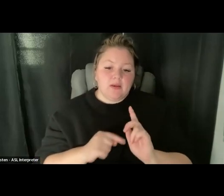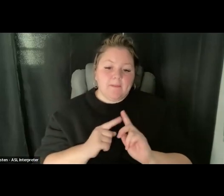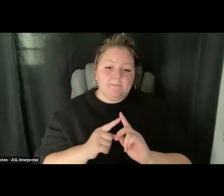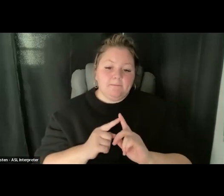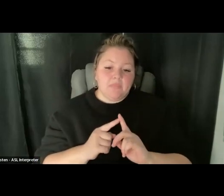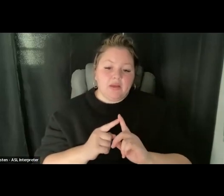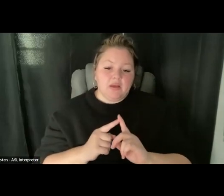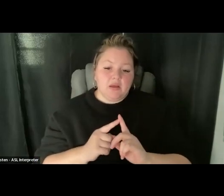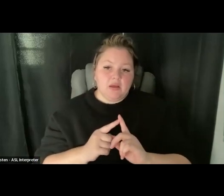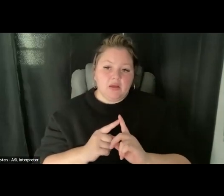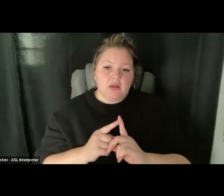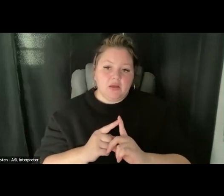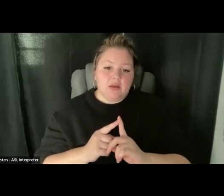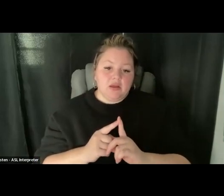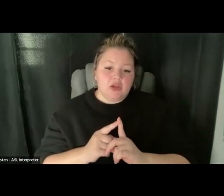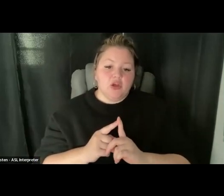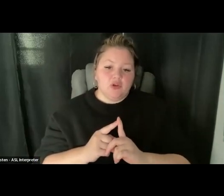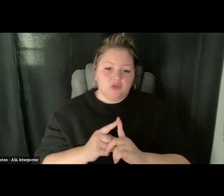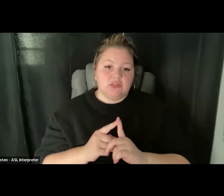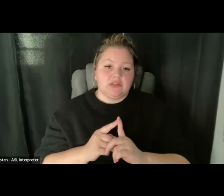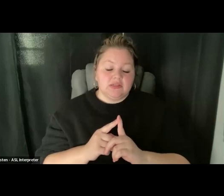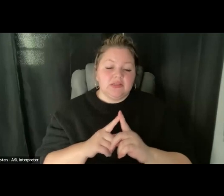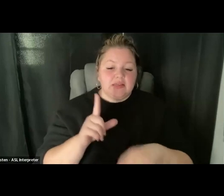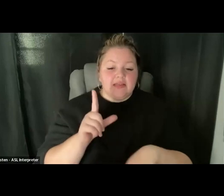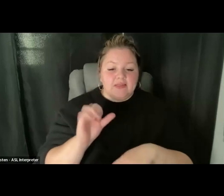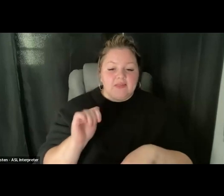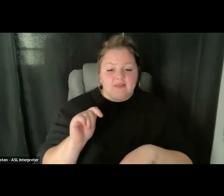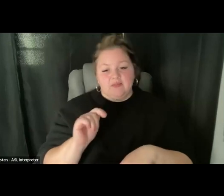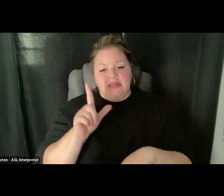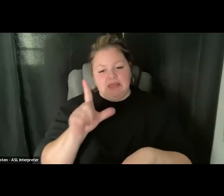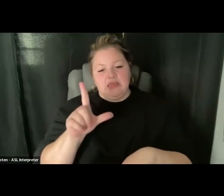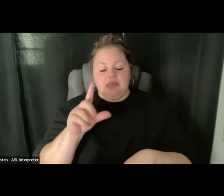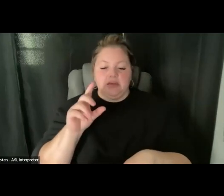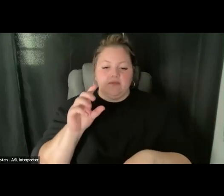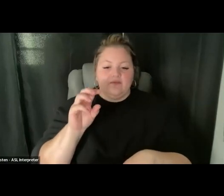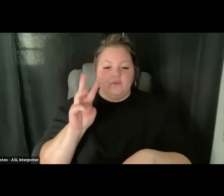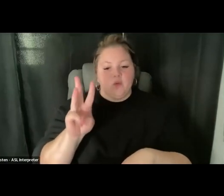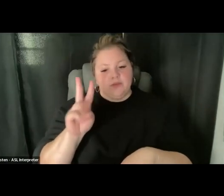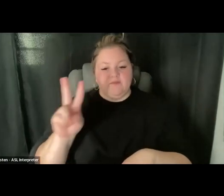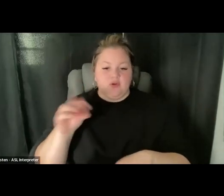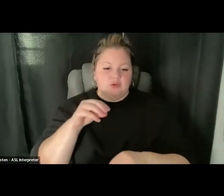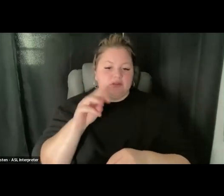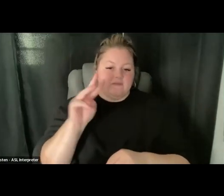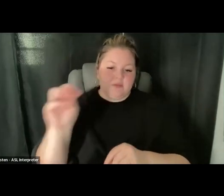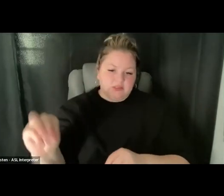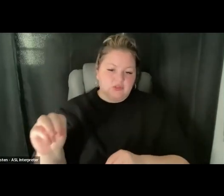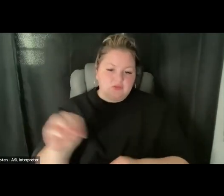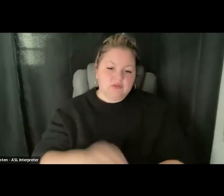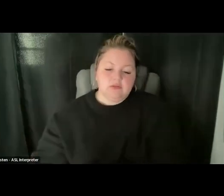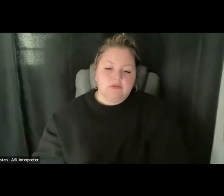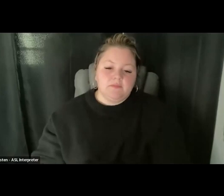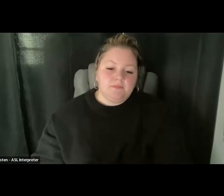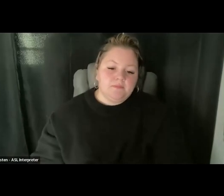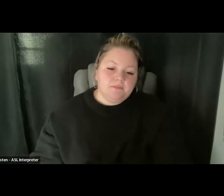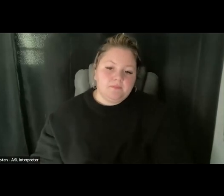of the League of Women Voters of Massachusetts. Um, so for those of you who aren't familiar with us, we